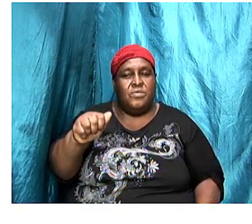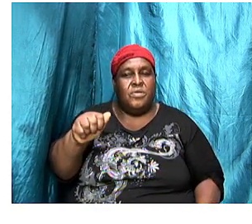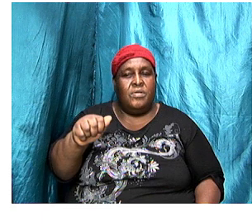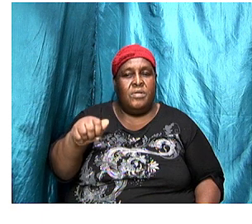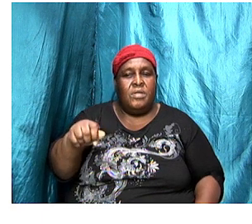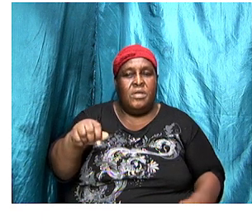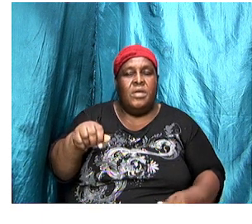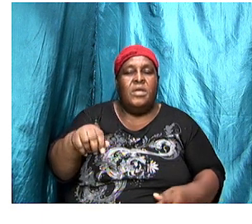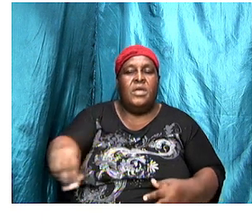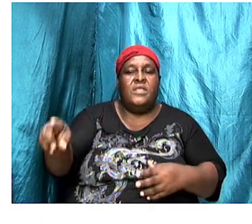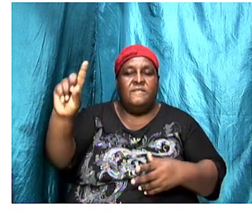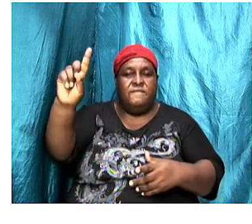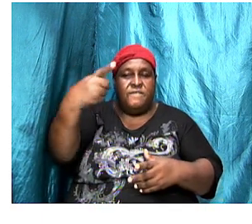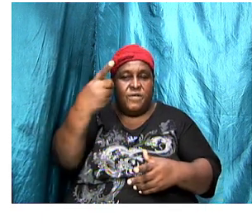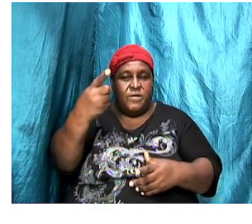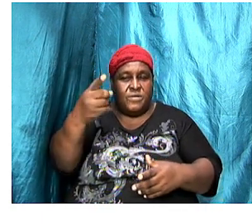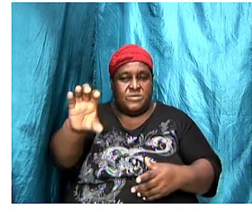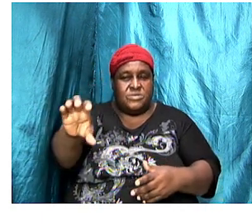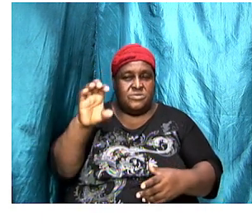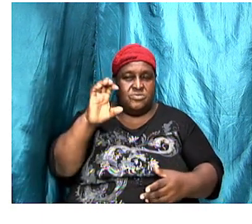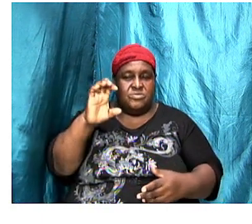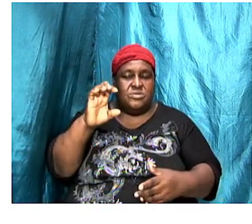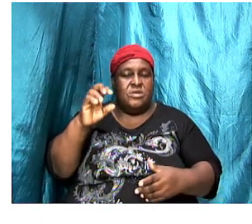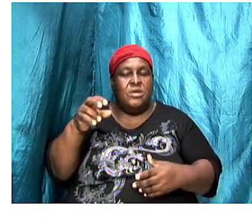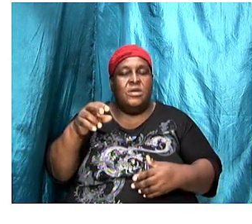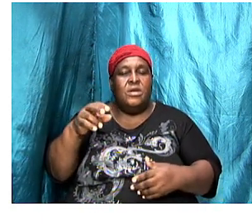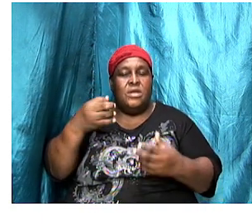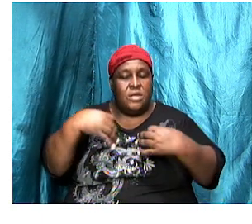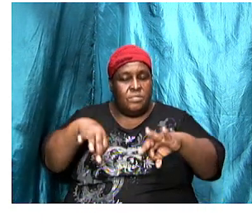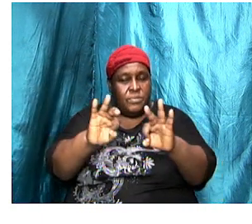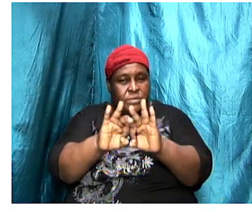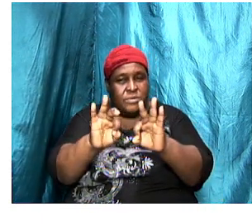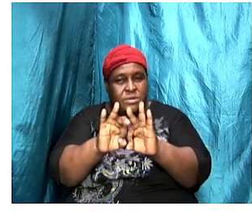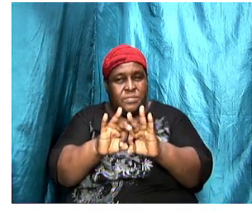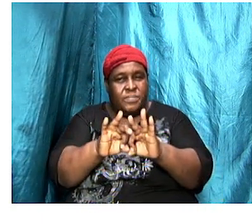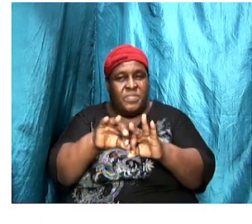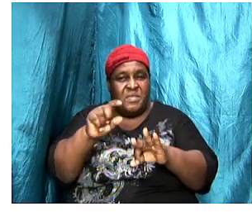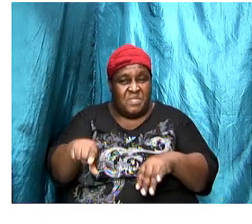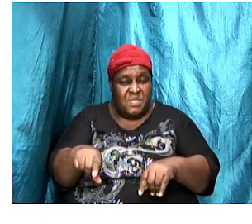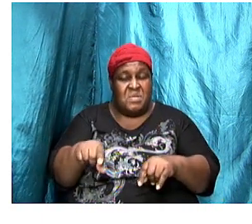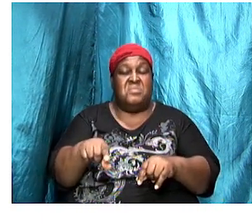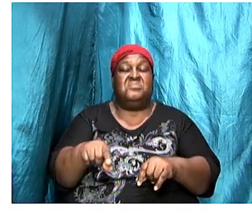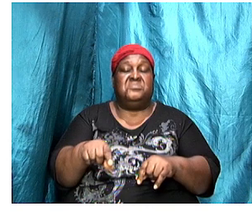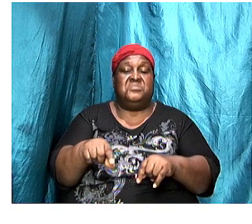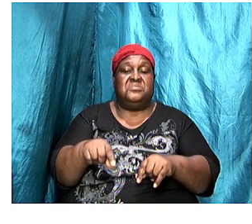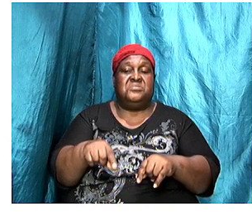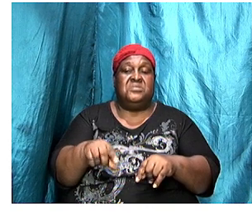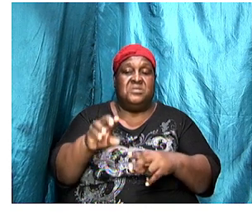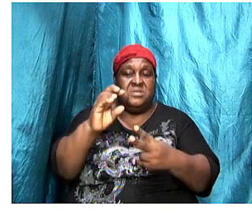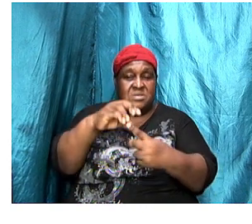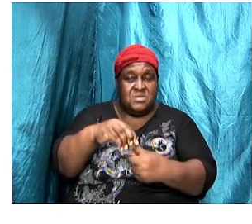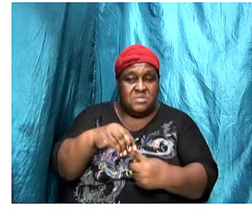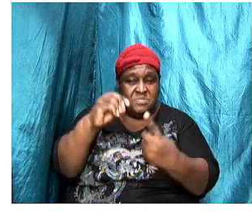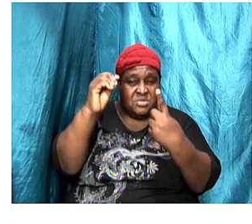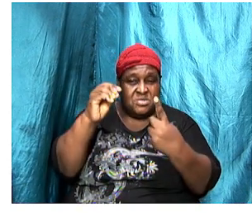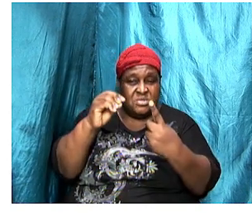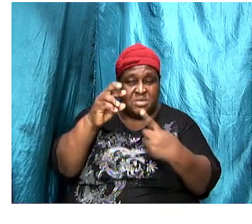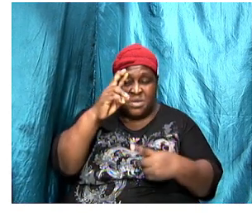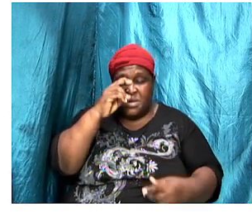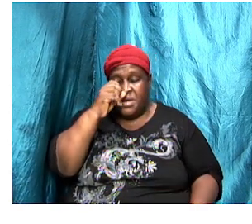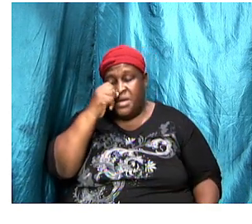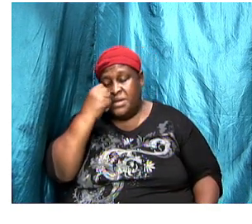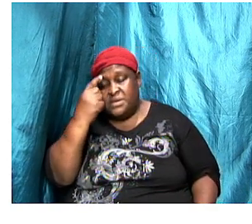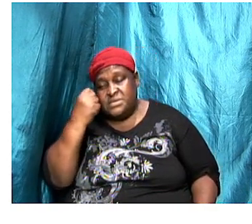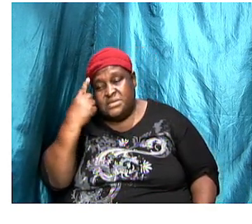It is important to understand that this particular understanding,